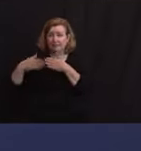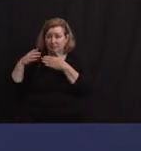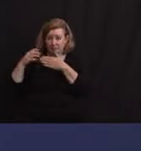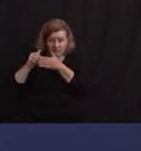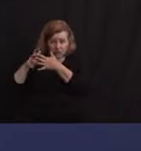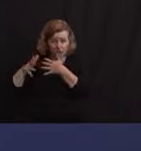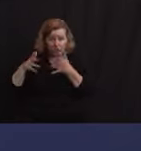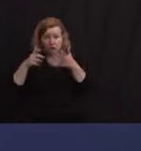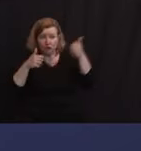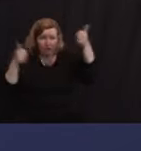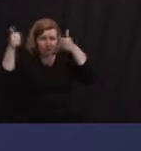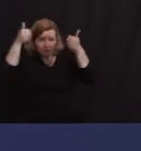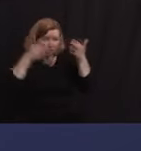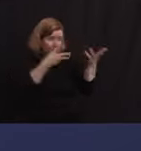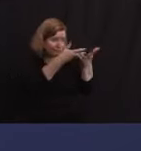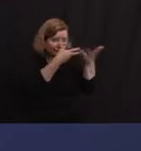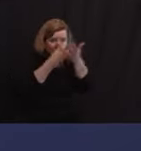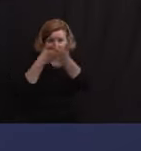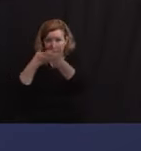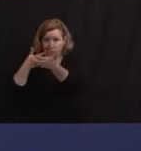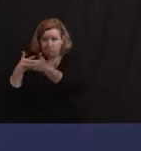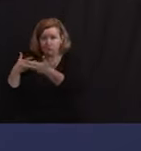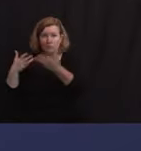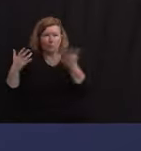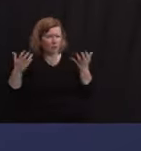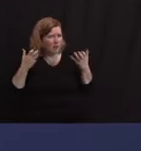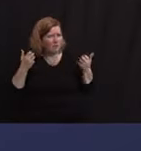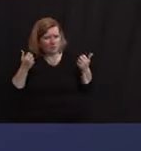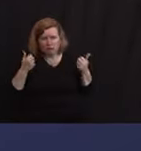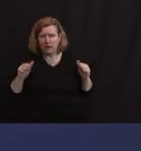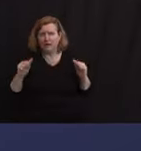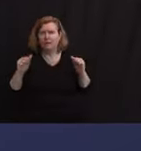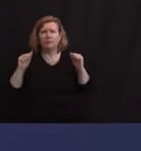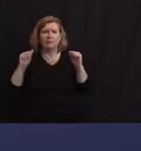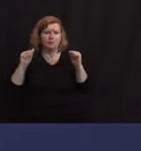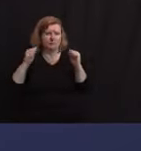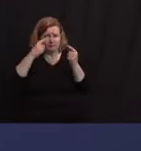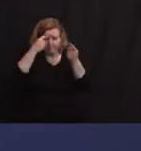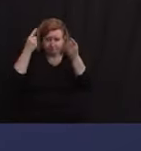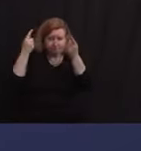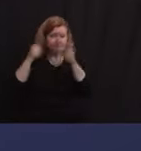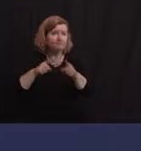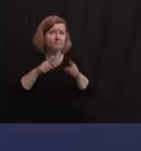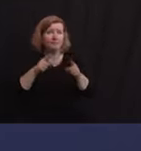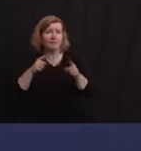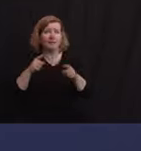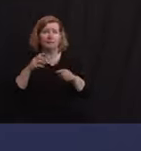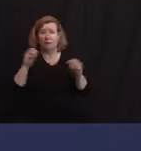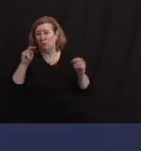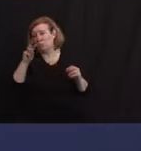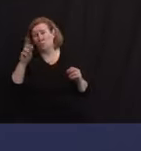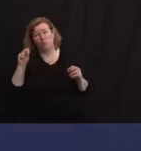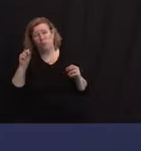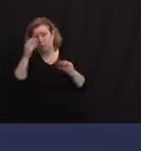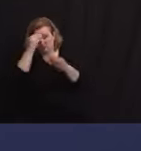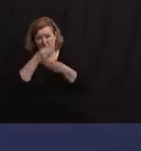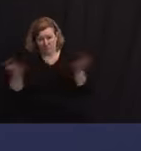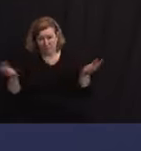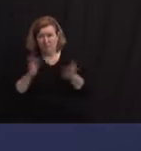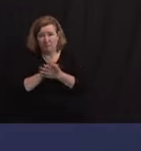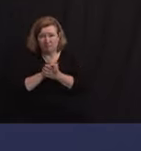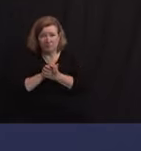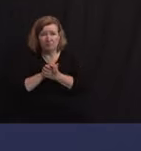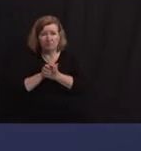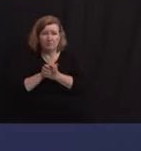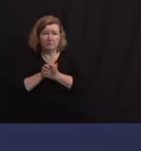doing the same. Again, we want to try to get to a good place here. But I've got no news specifically to break. Tina,